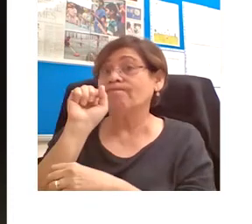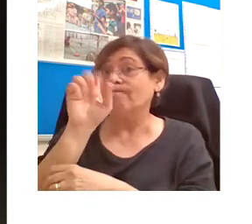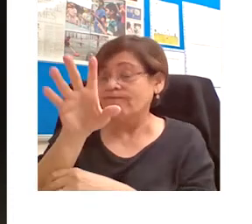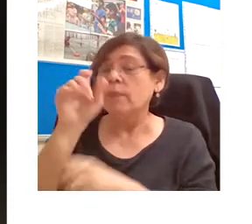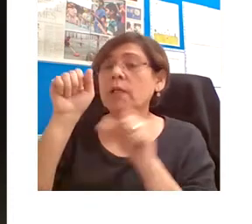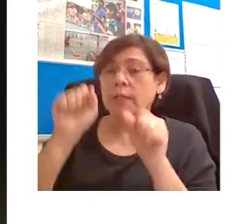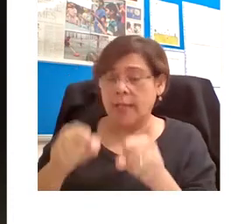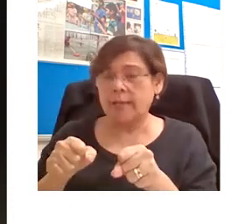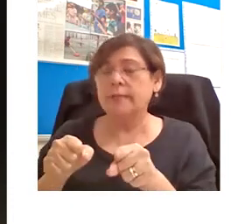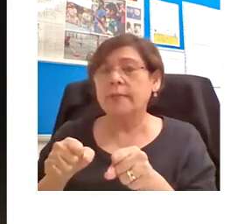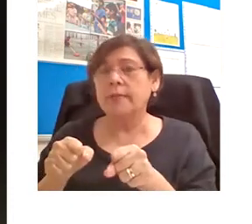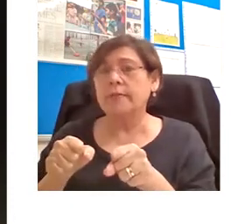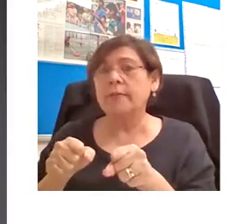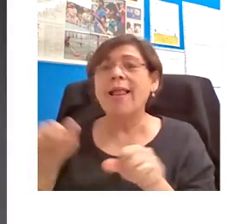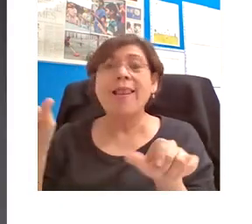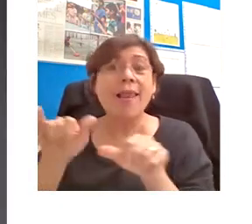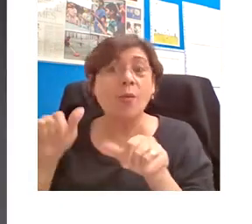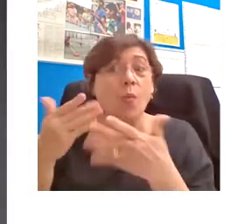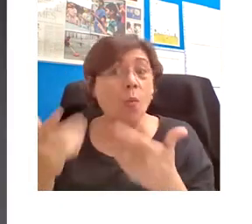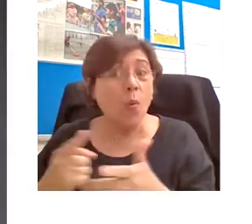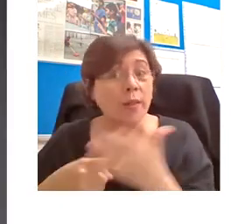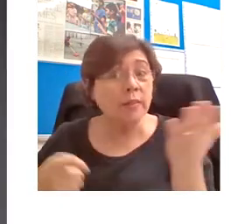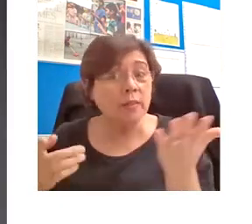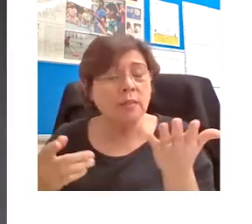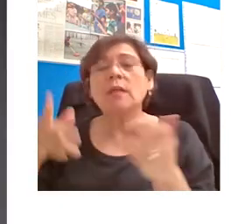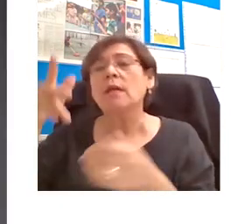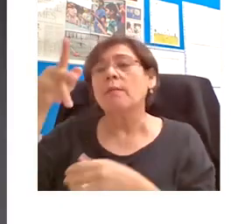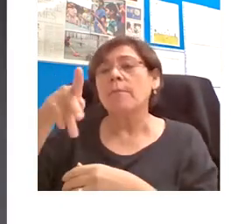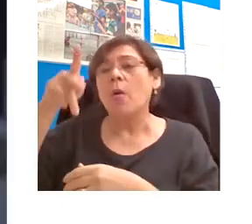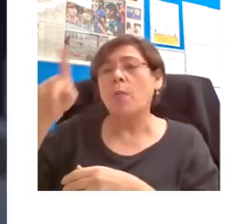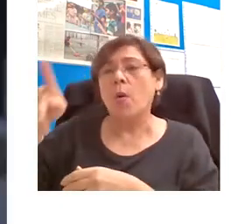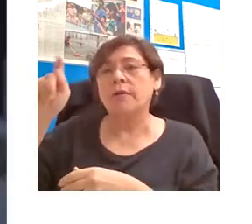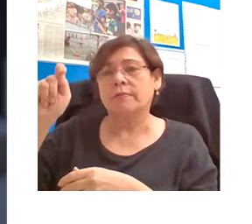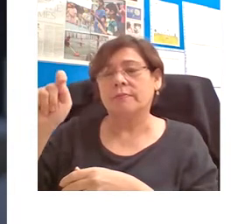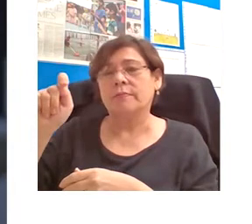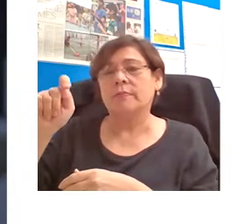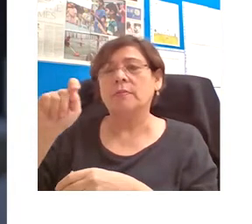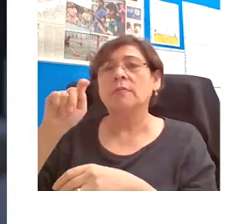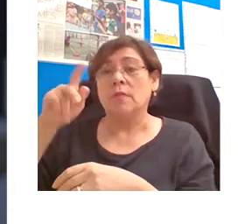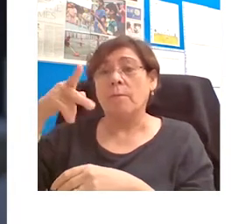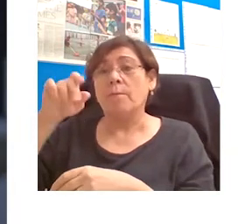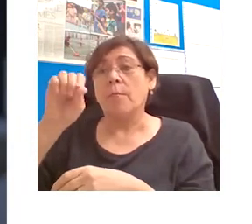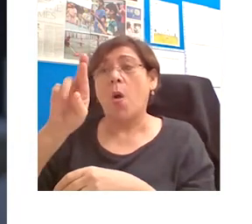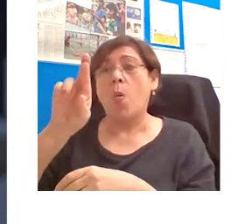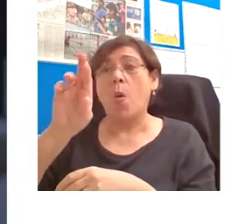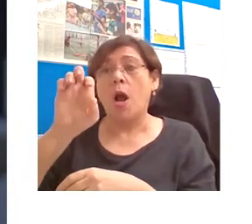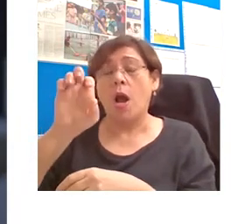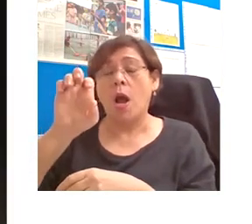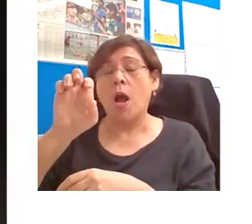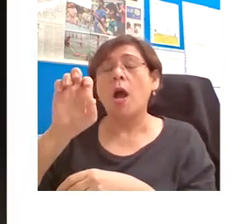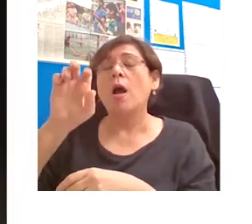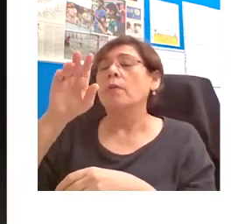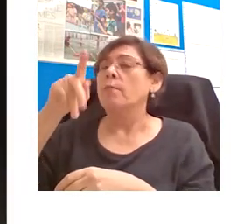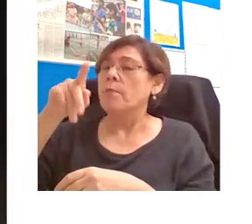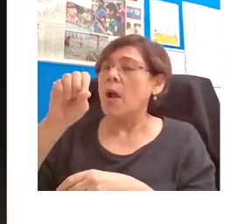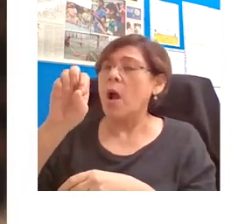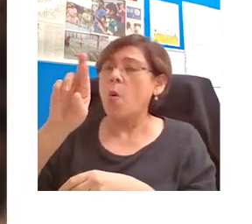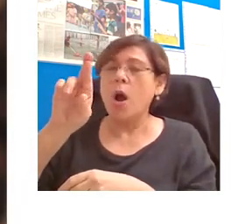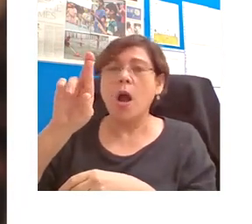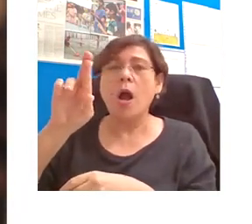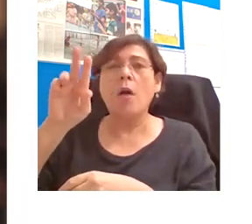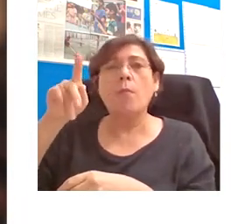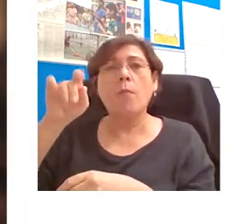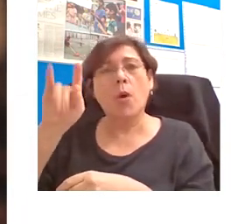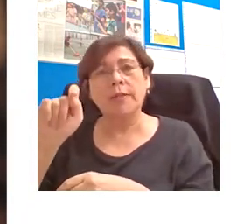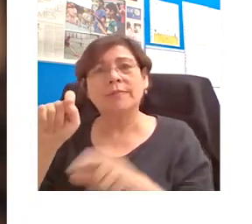of PowerPoint presentations. When I began lecturing, it was the standard way of projecting an image on a screen, a piece of acetate